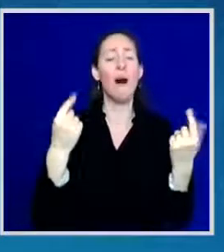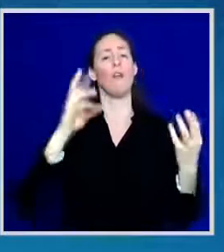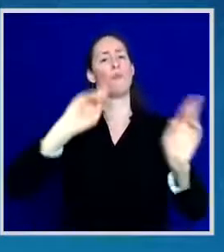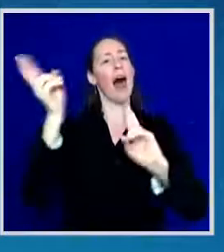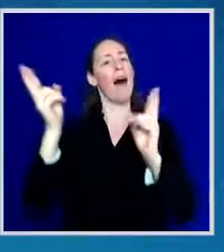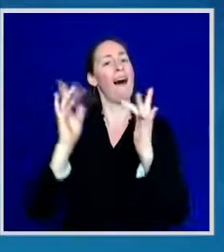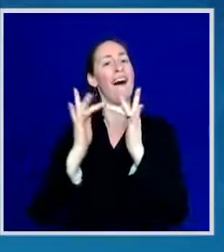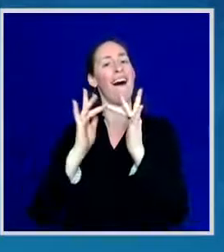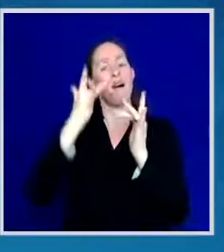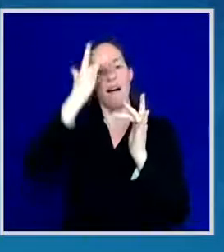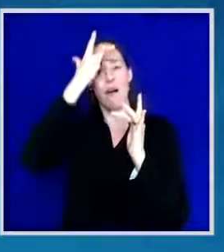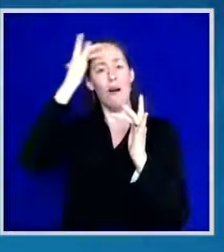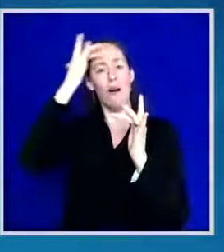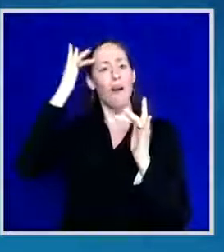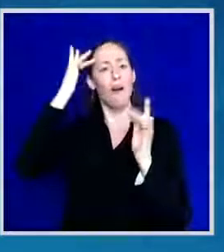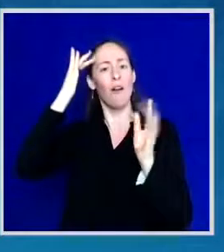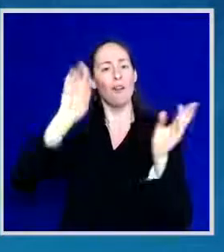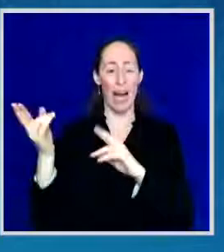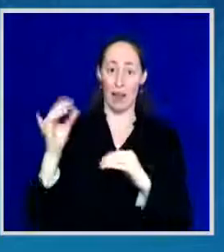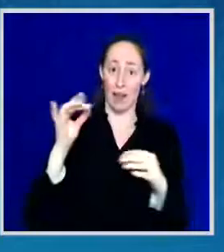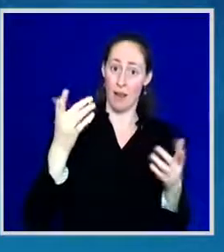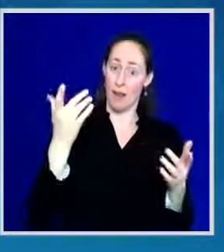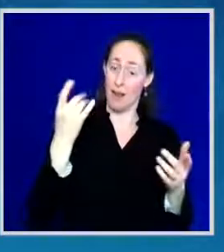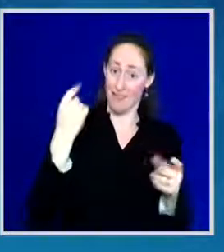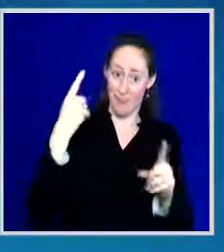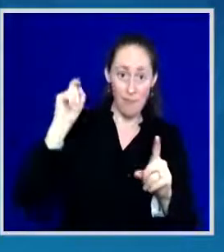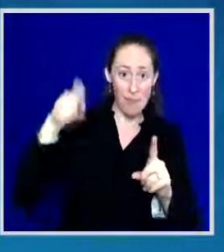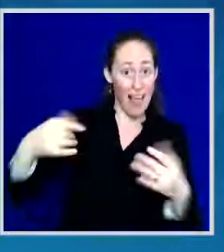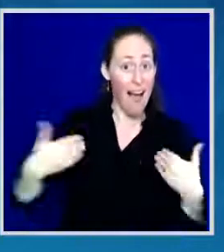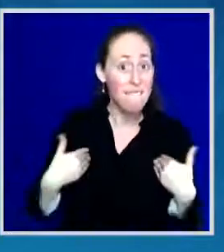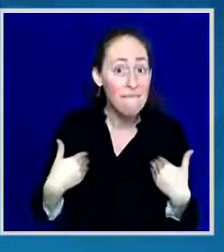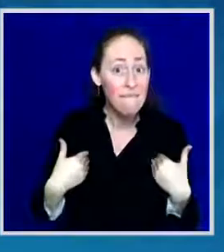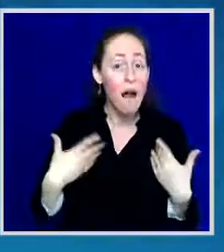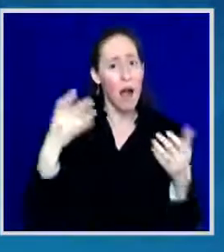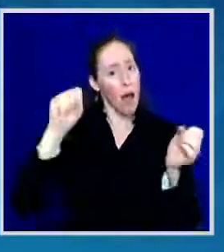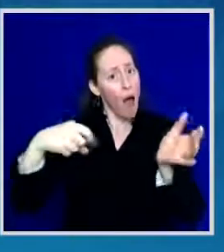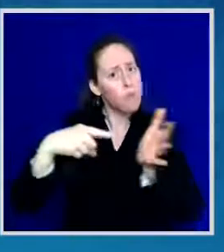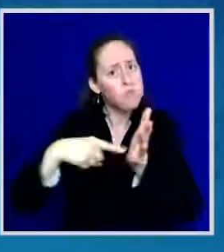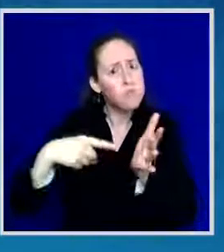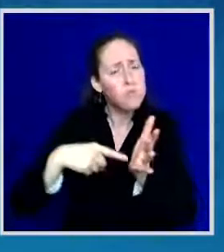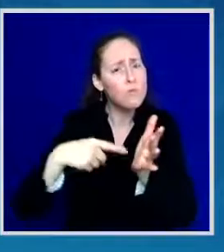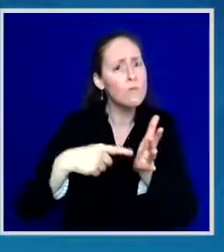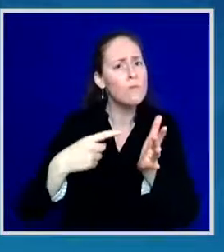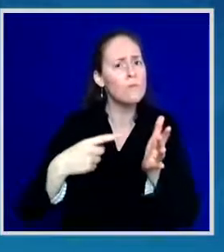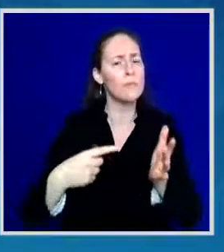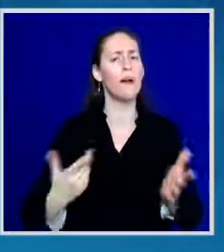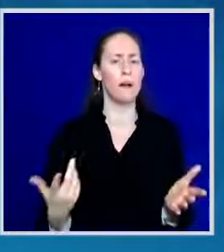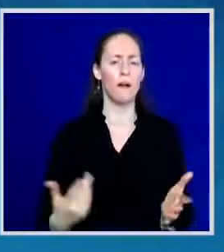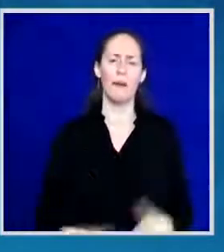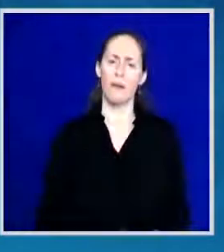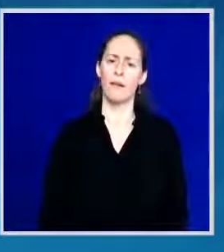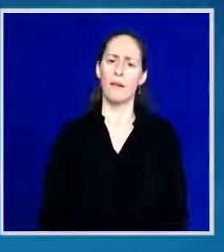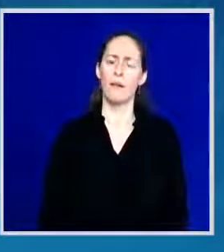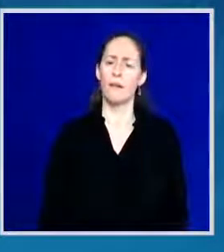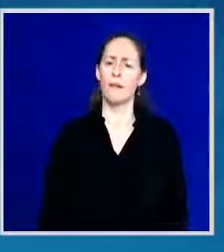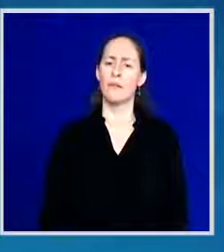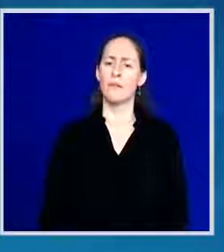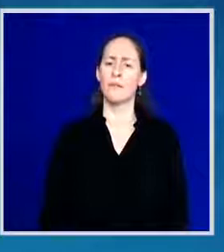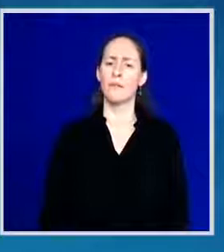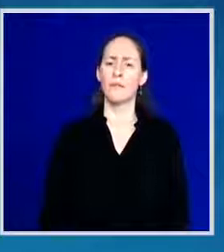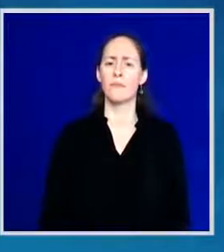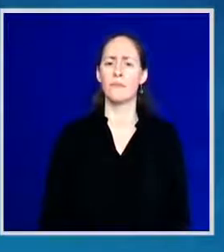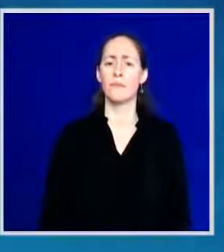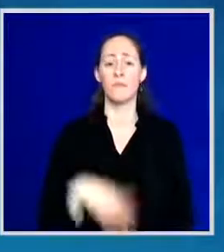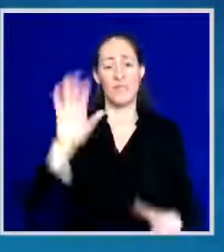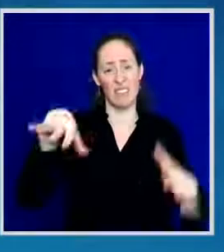access and if it was affordable. So too many people, either in this period of